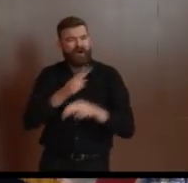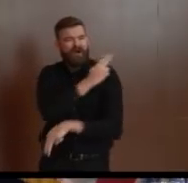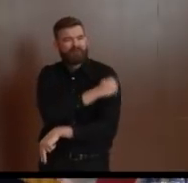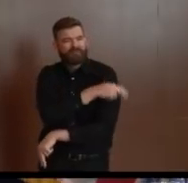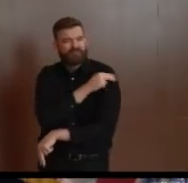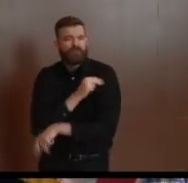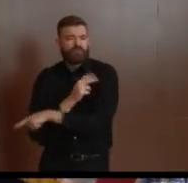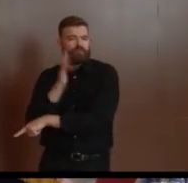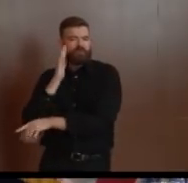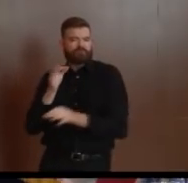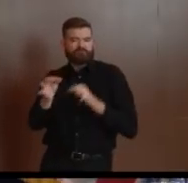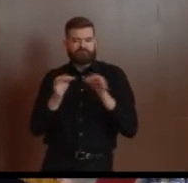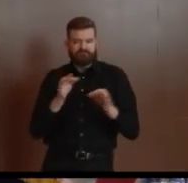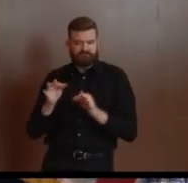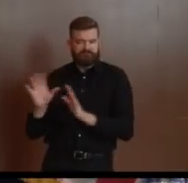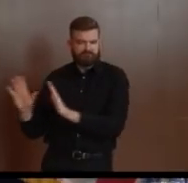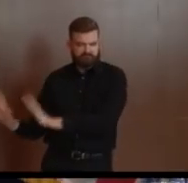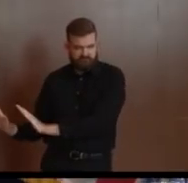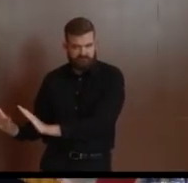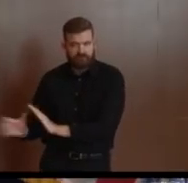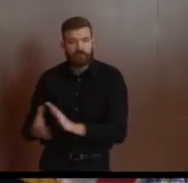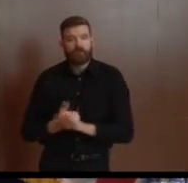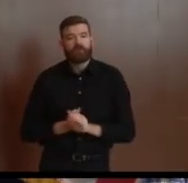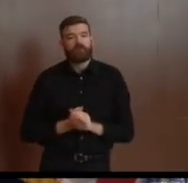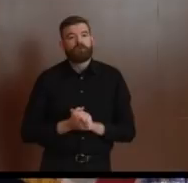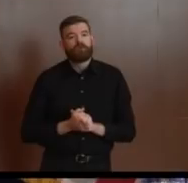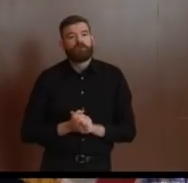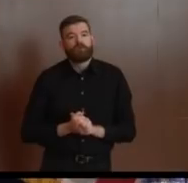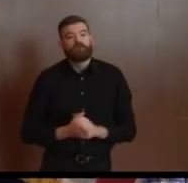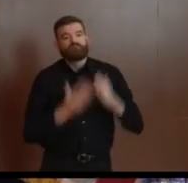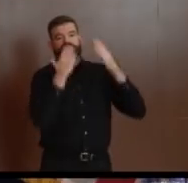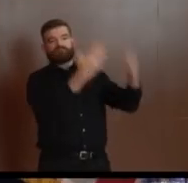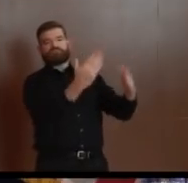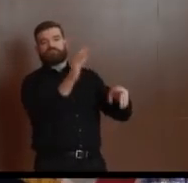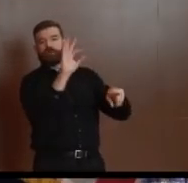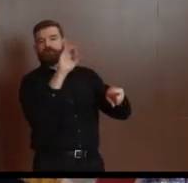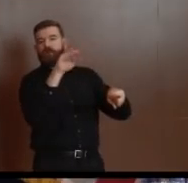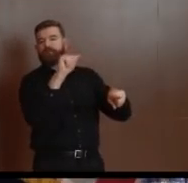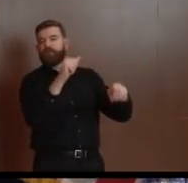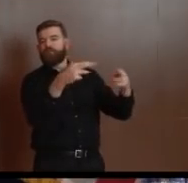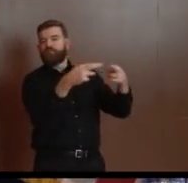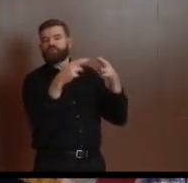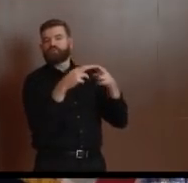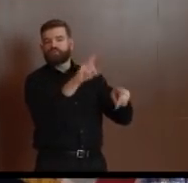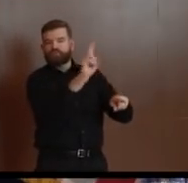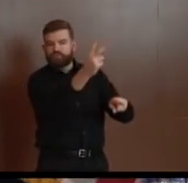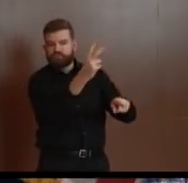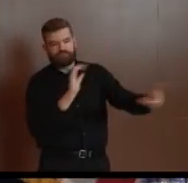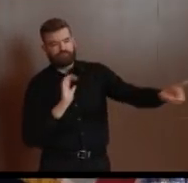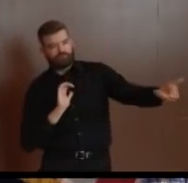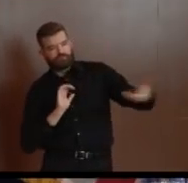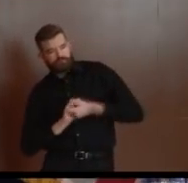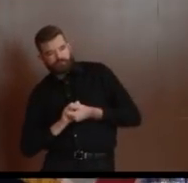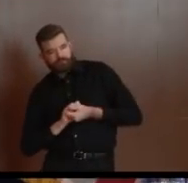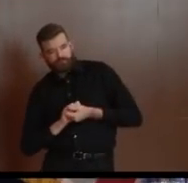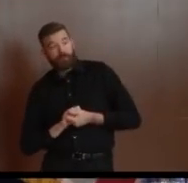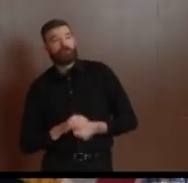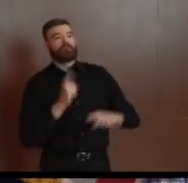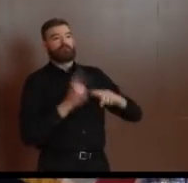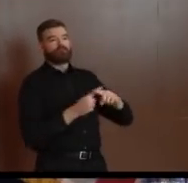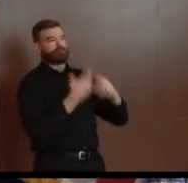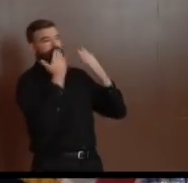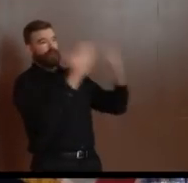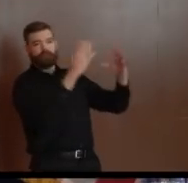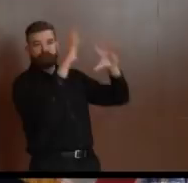I want to thank again FEMA Region 2 for their partnership as well as President Trump personally for his support